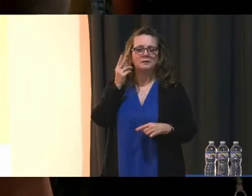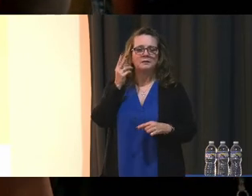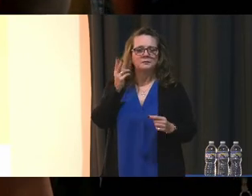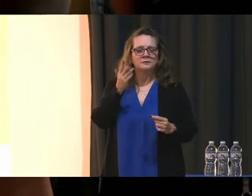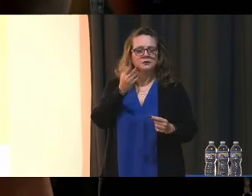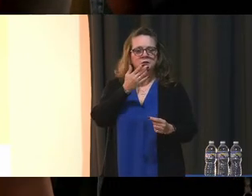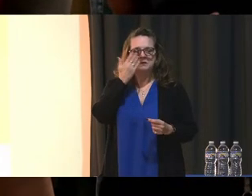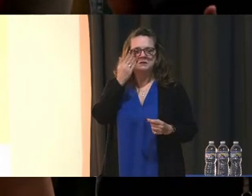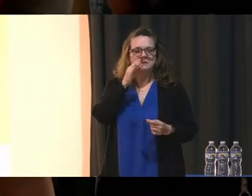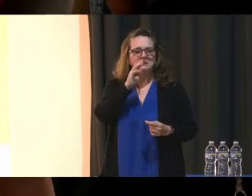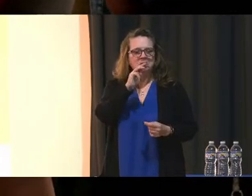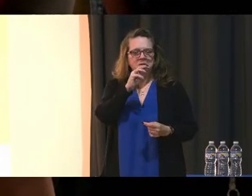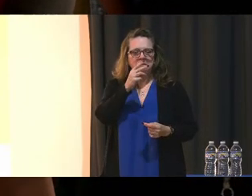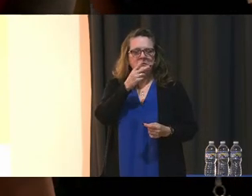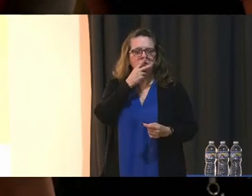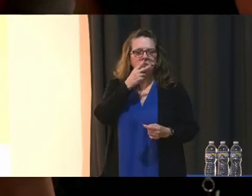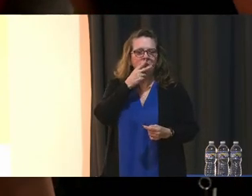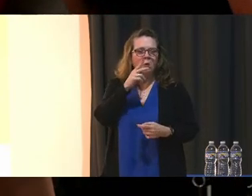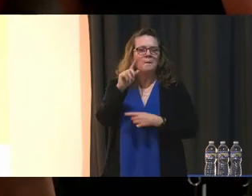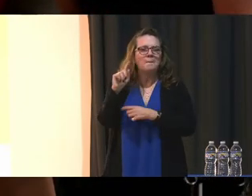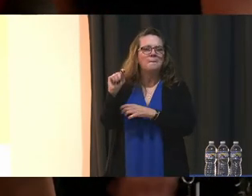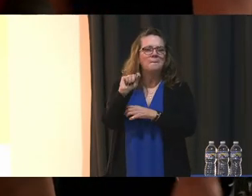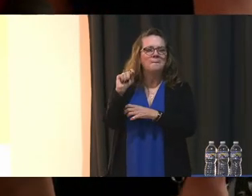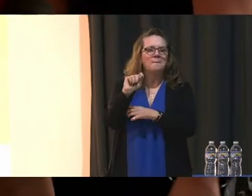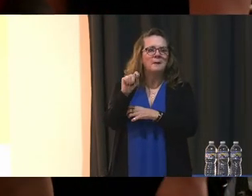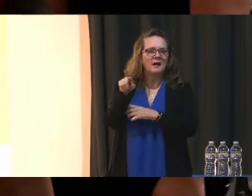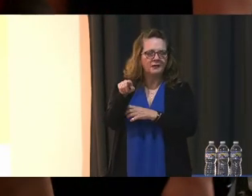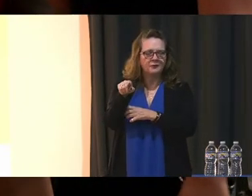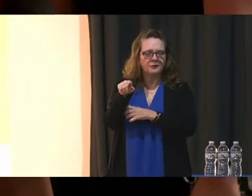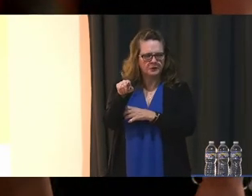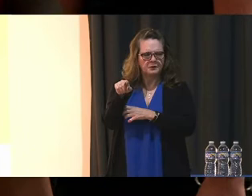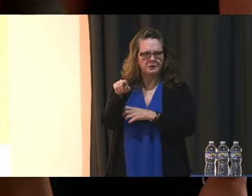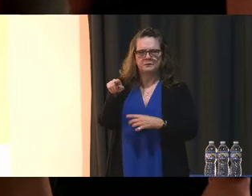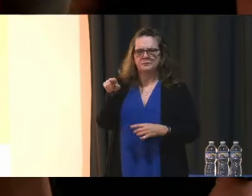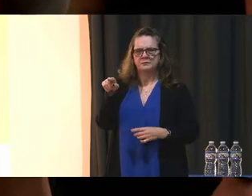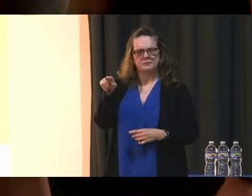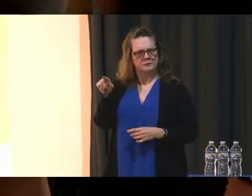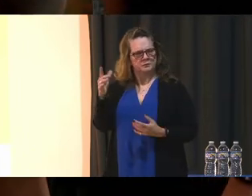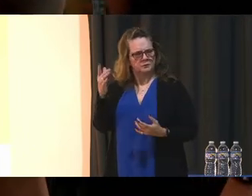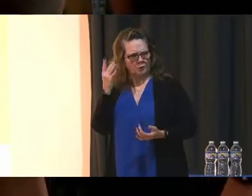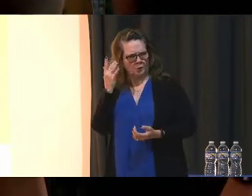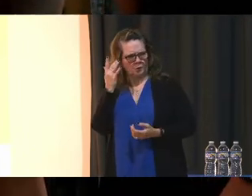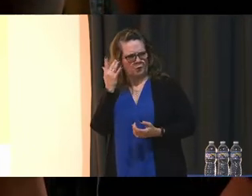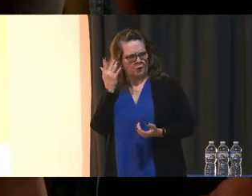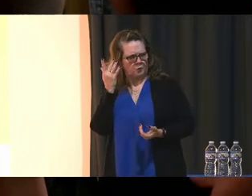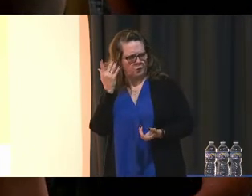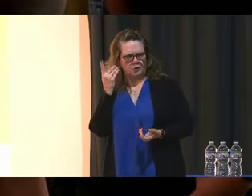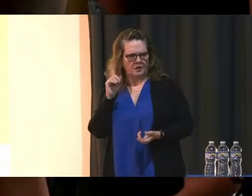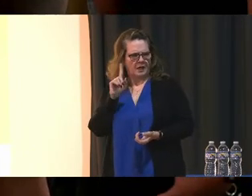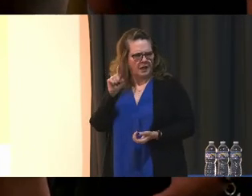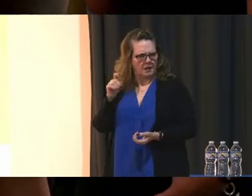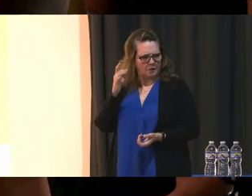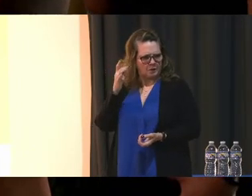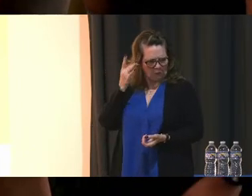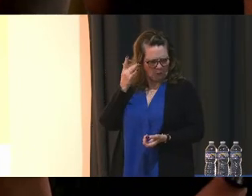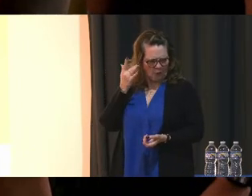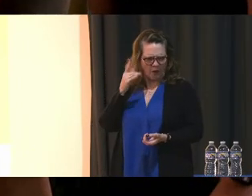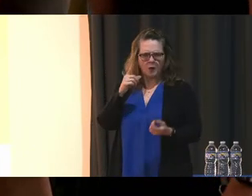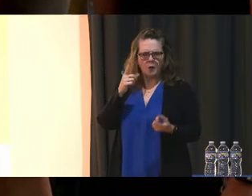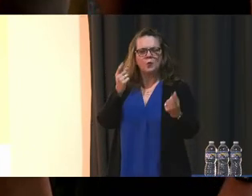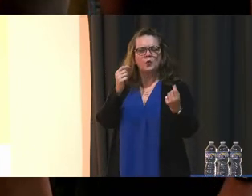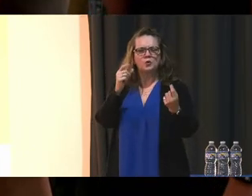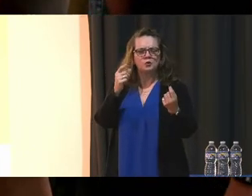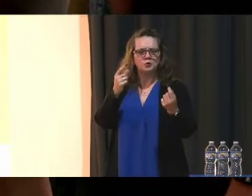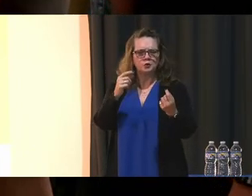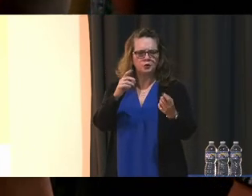smell that was in the bathrooms that he used And she was just basically asking what are the things that are put in place Or